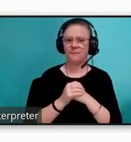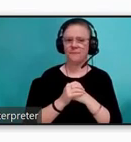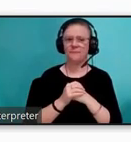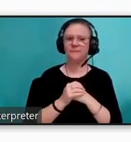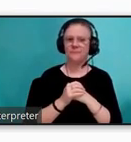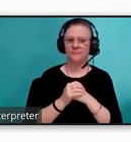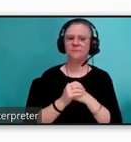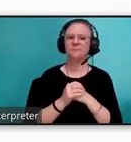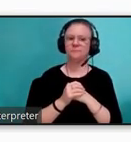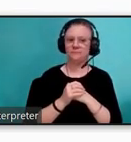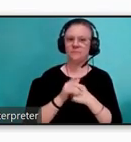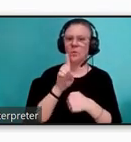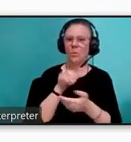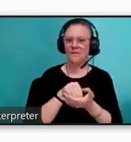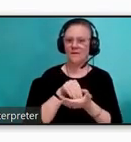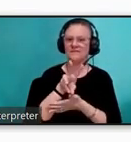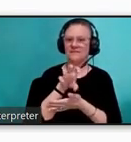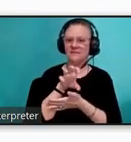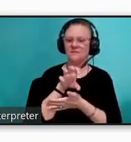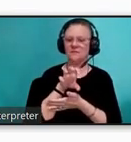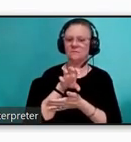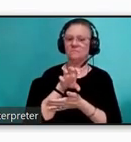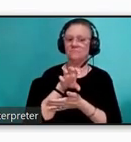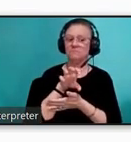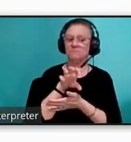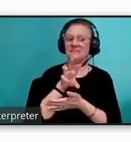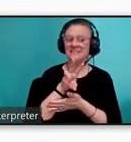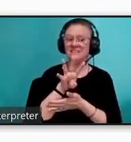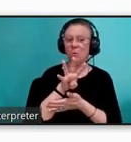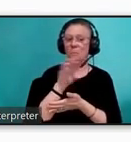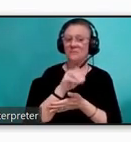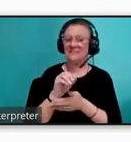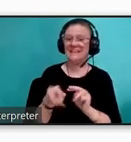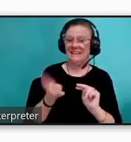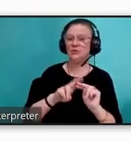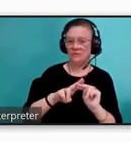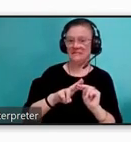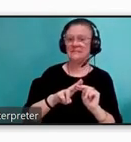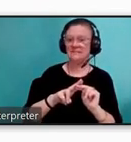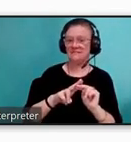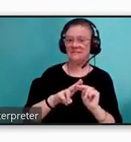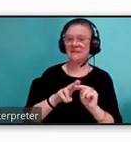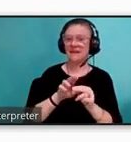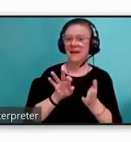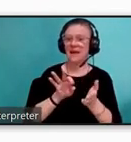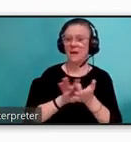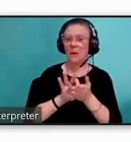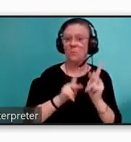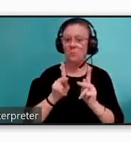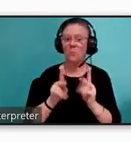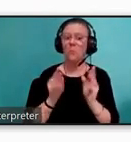This is a 1,654% increase. Based on the census data, the expansion could provide a